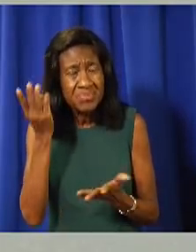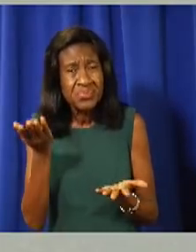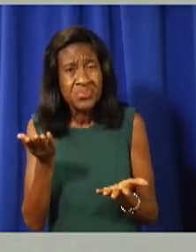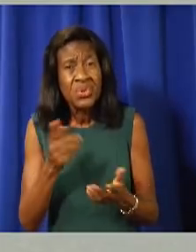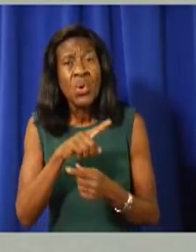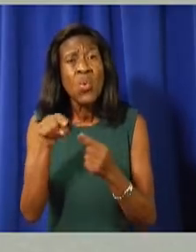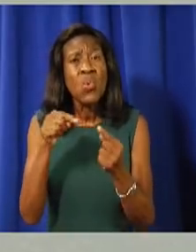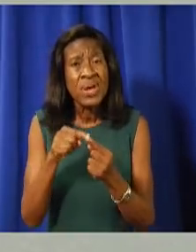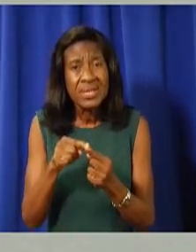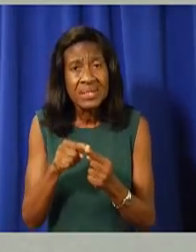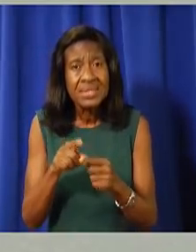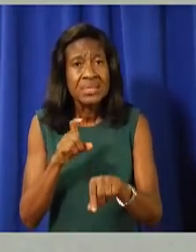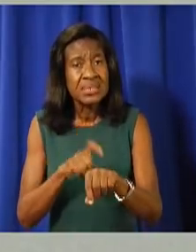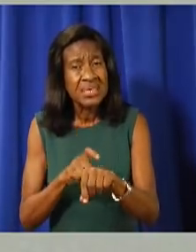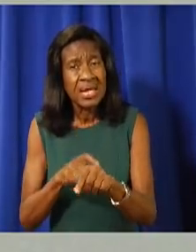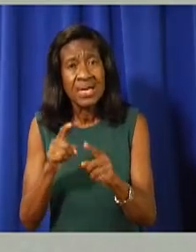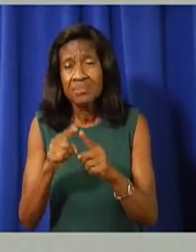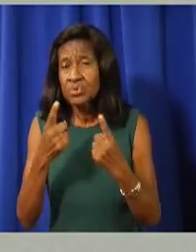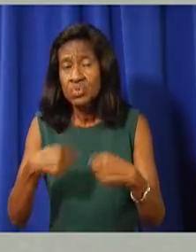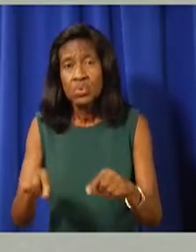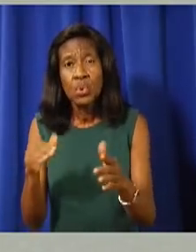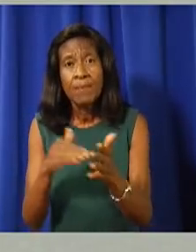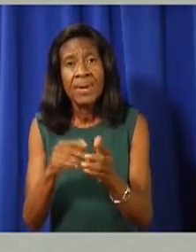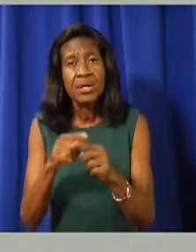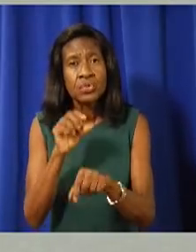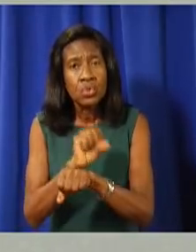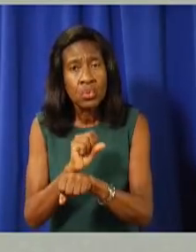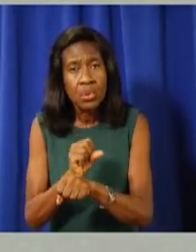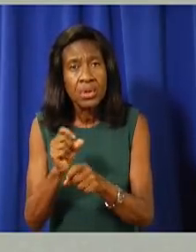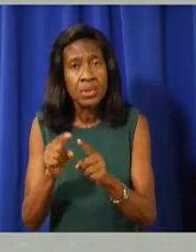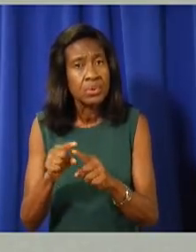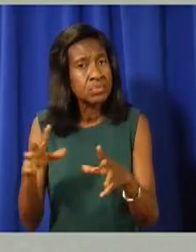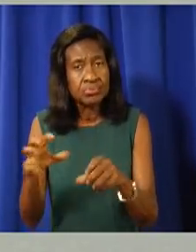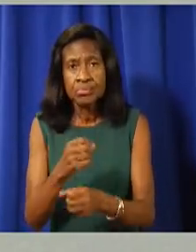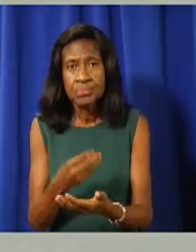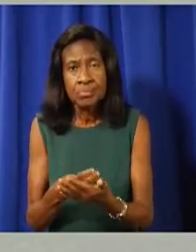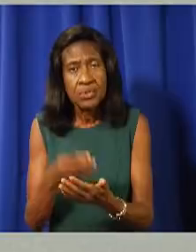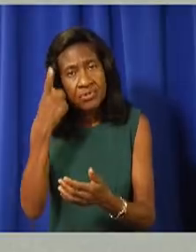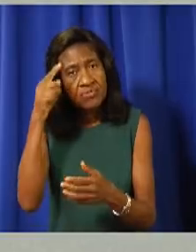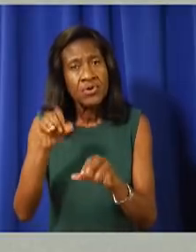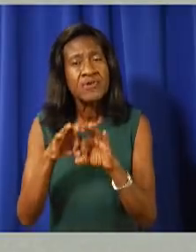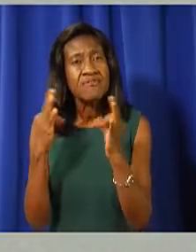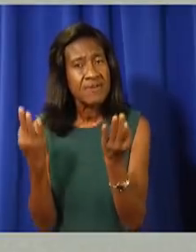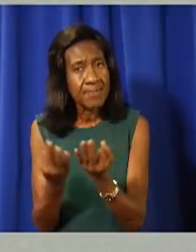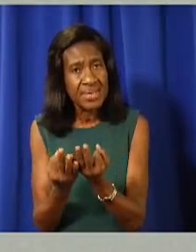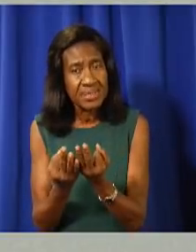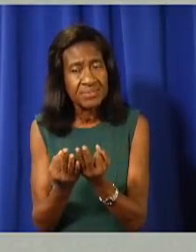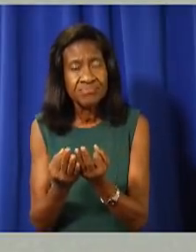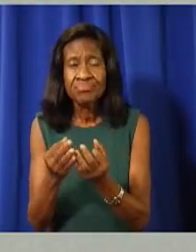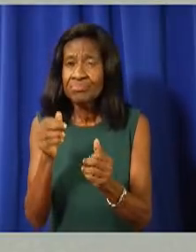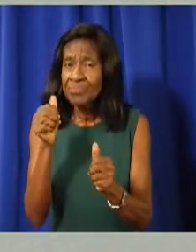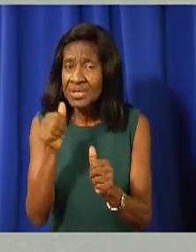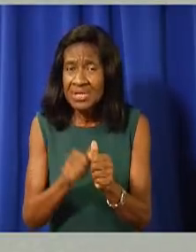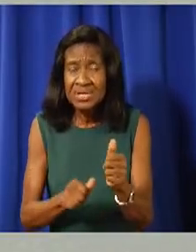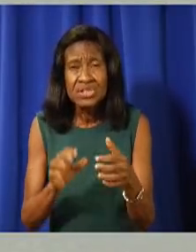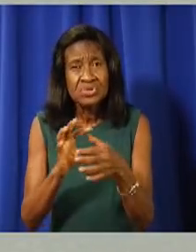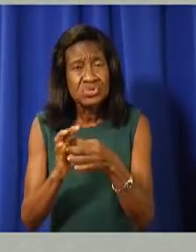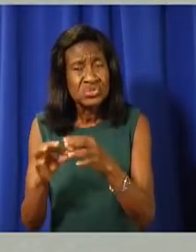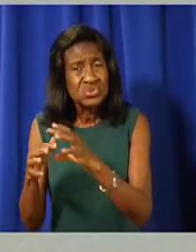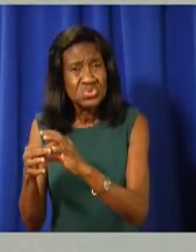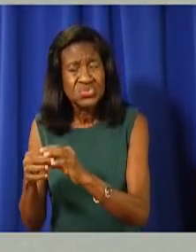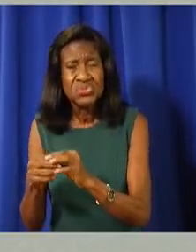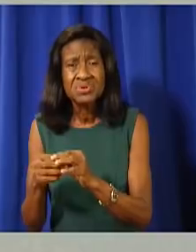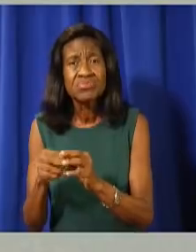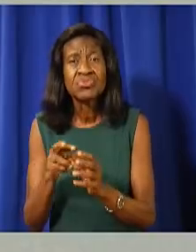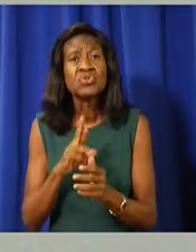able to return to work to provide for their families. Each story and concern is real, heartfelt